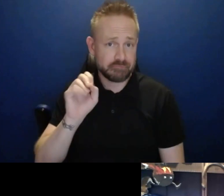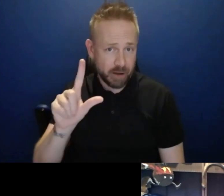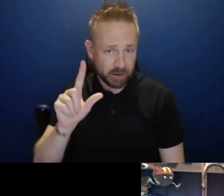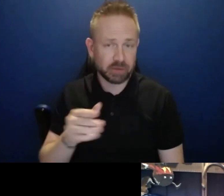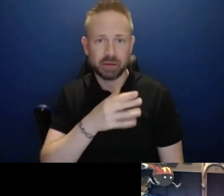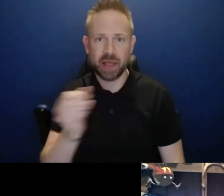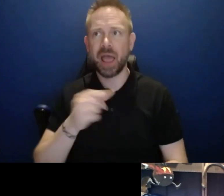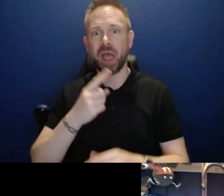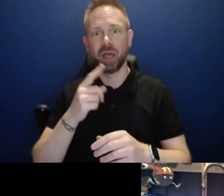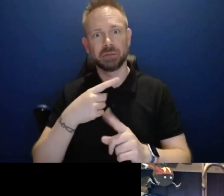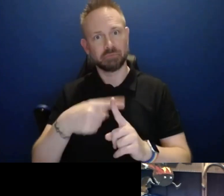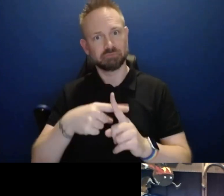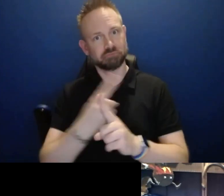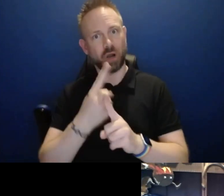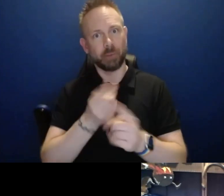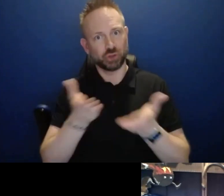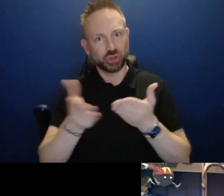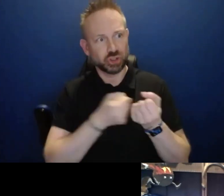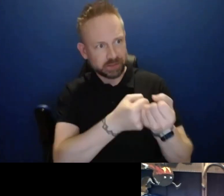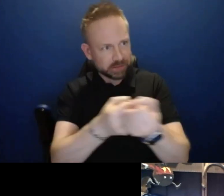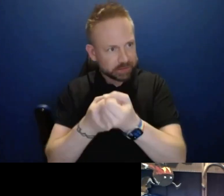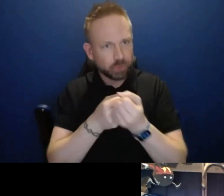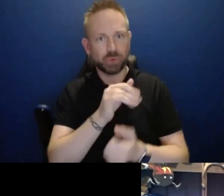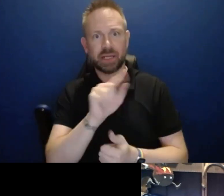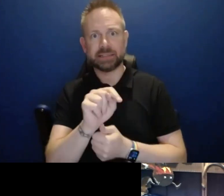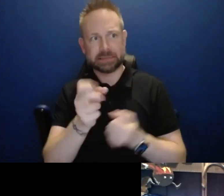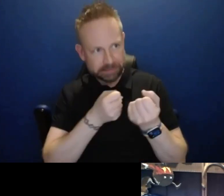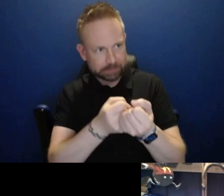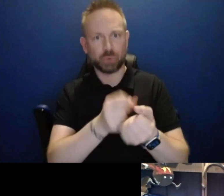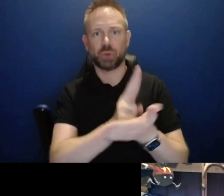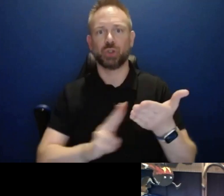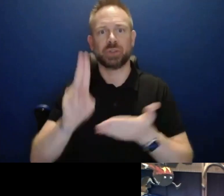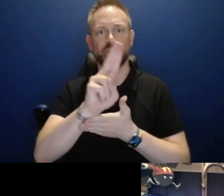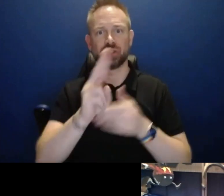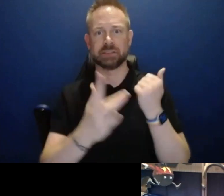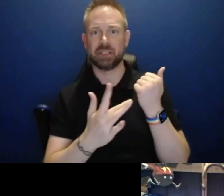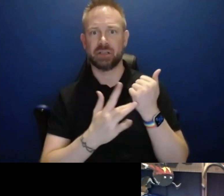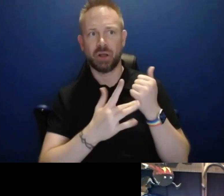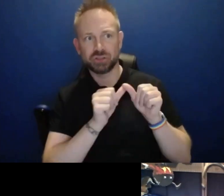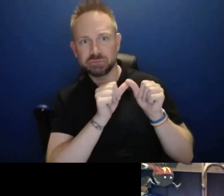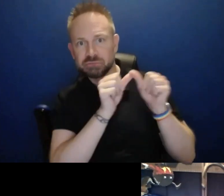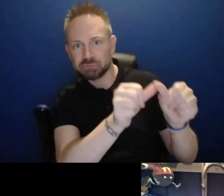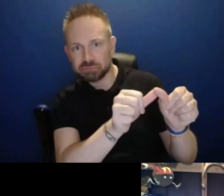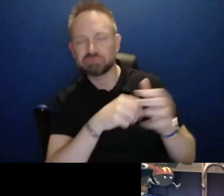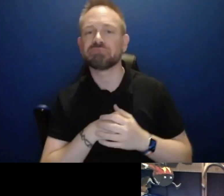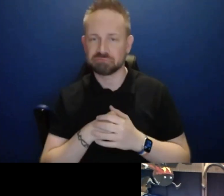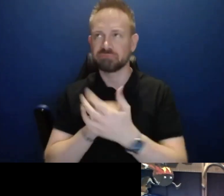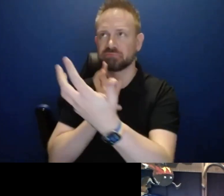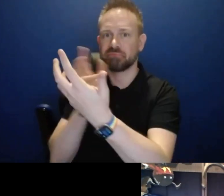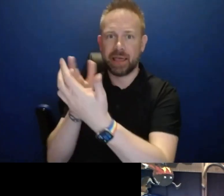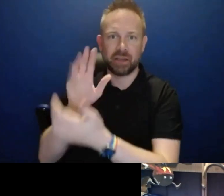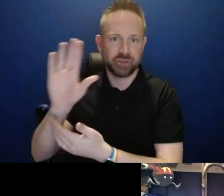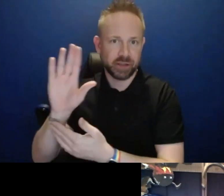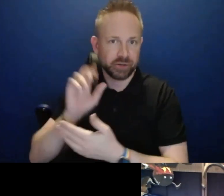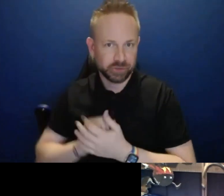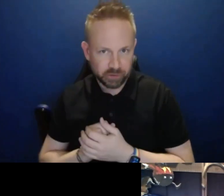the services needed to support the university institution into the future. We will be sharing more information